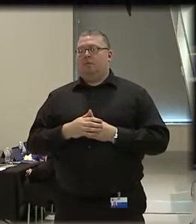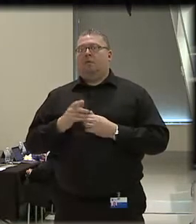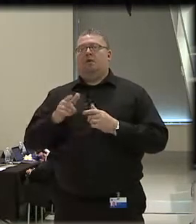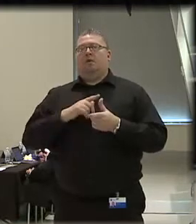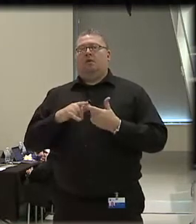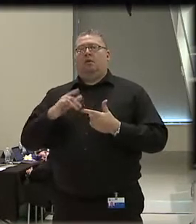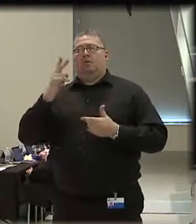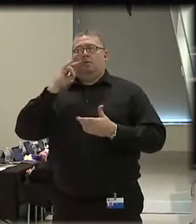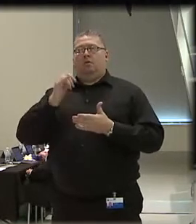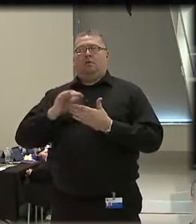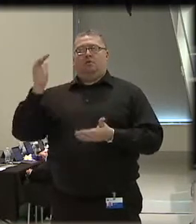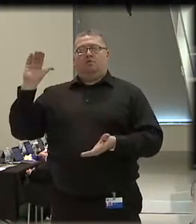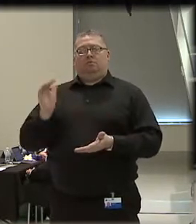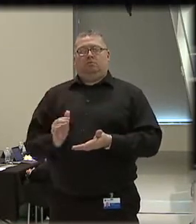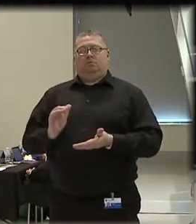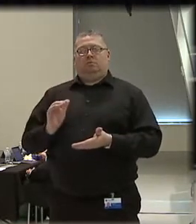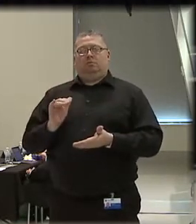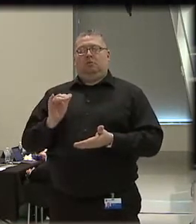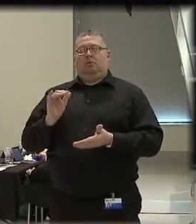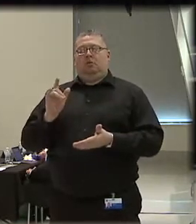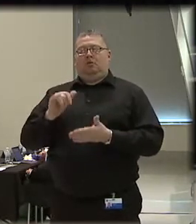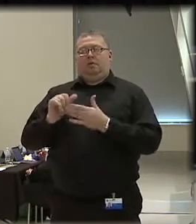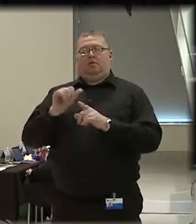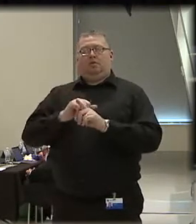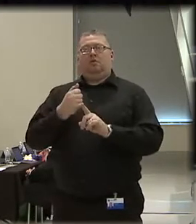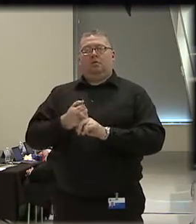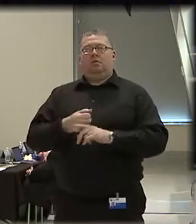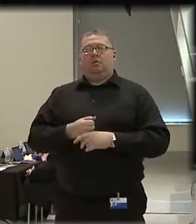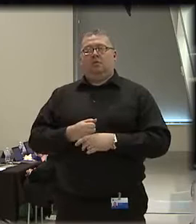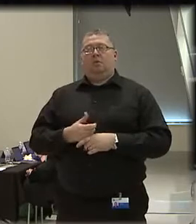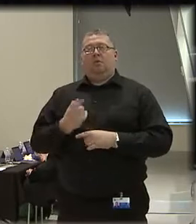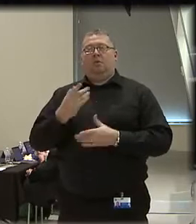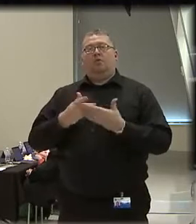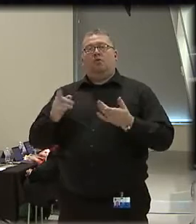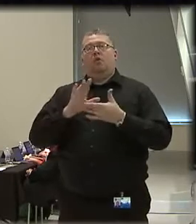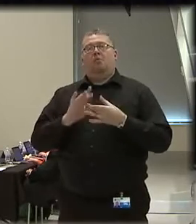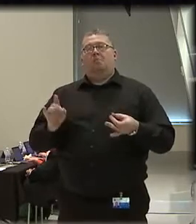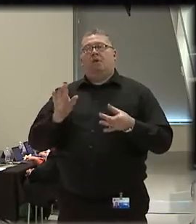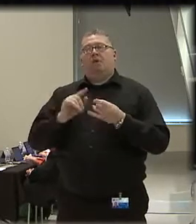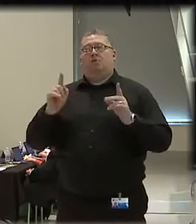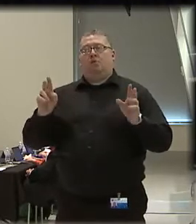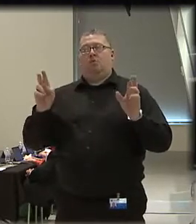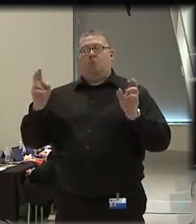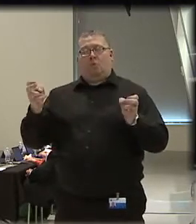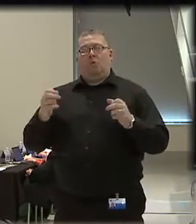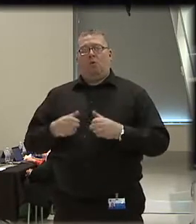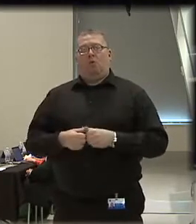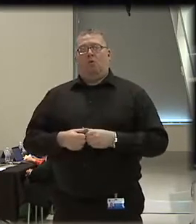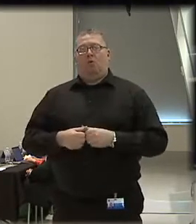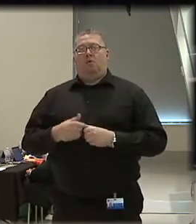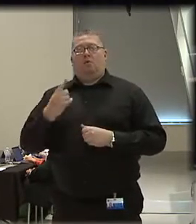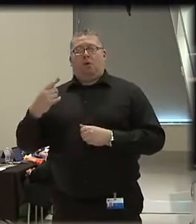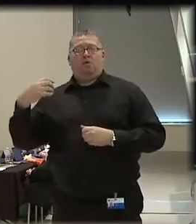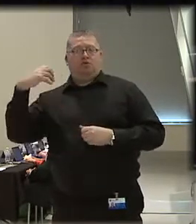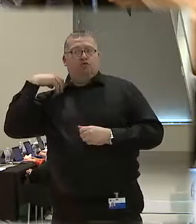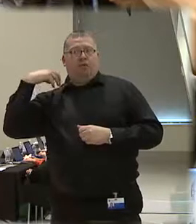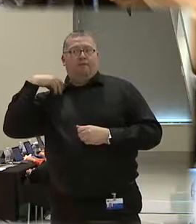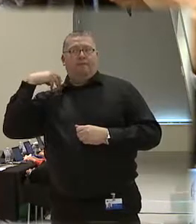-escalation in your statement, one of the things that you mentioned and you quote one chief who expresses